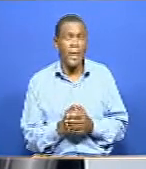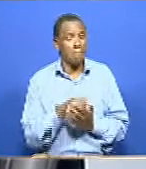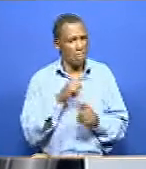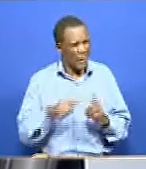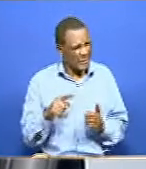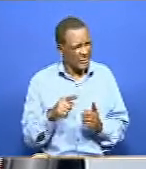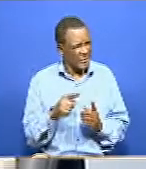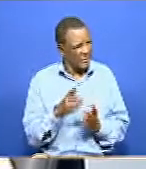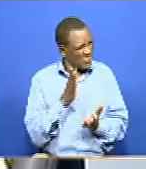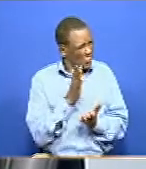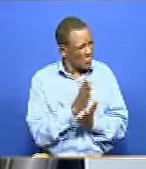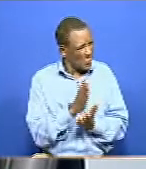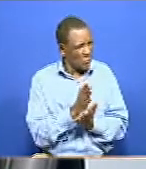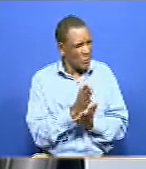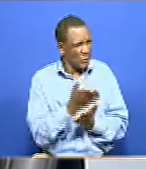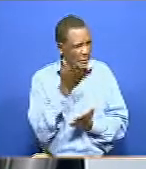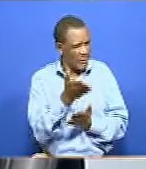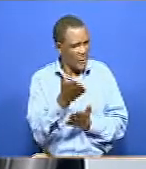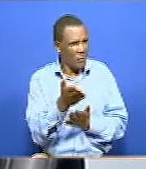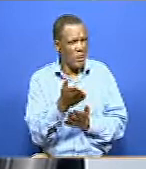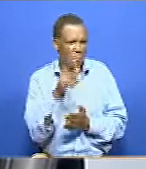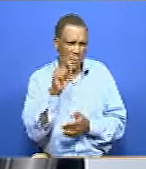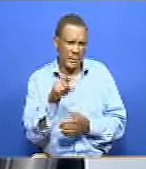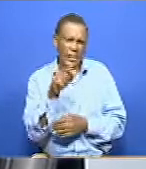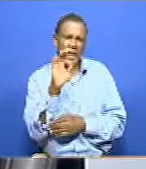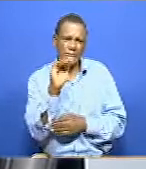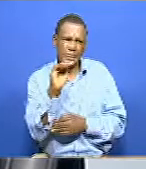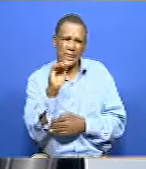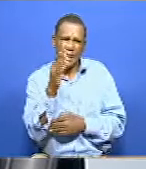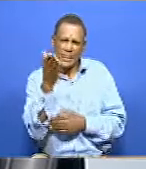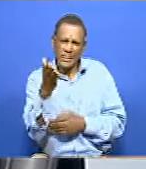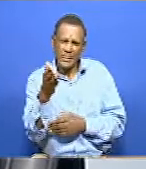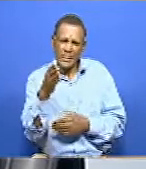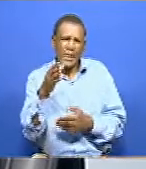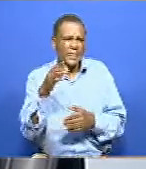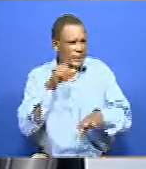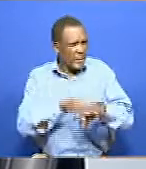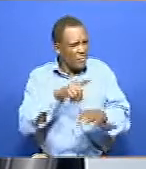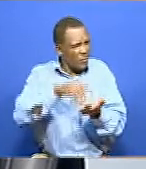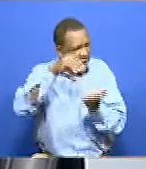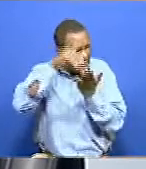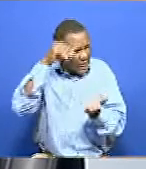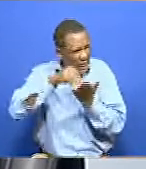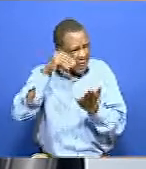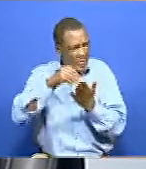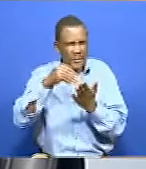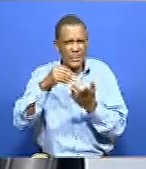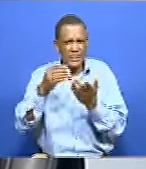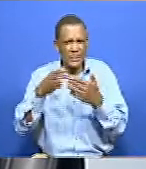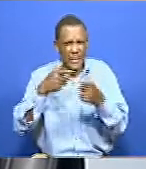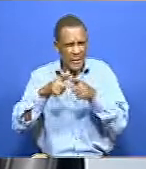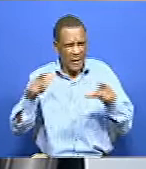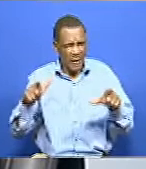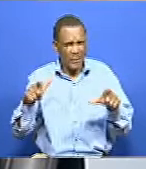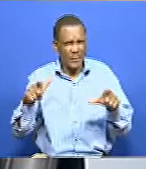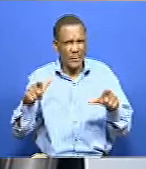that there's this challenge, I just need to learn sign language. The duration of learning, understanding, it's